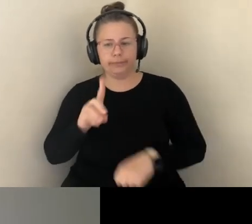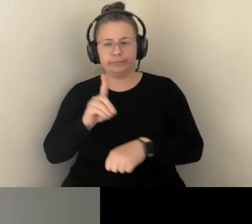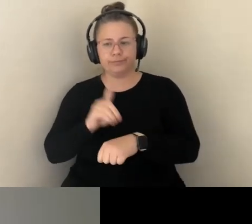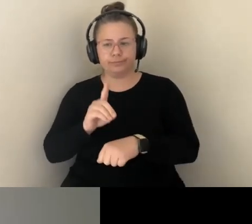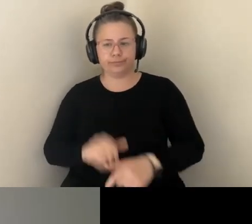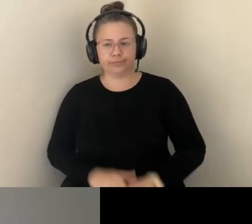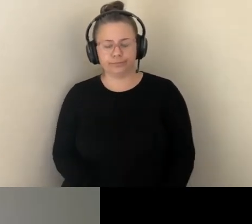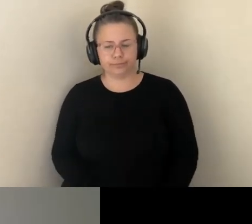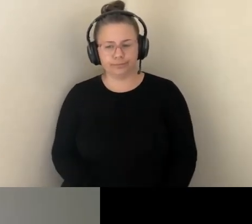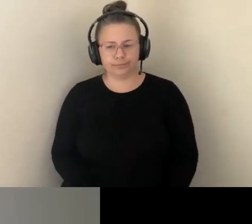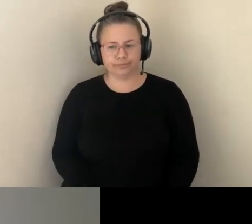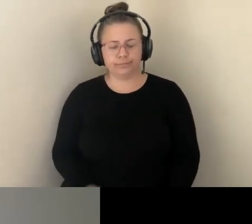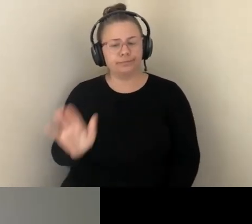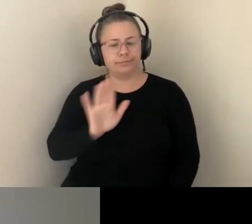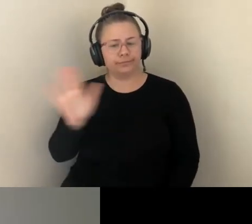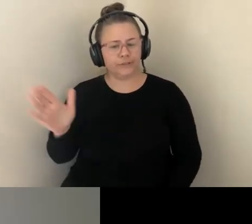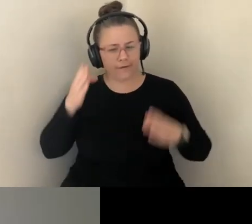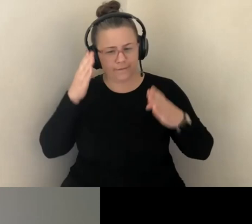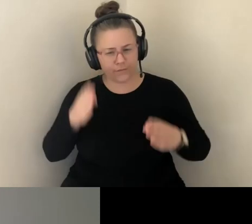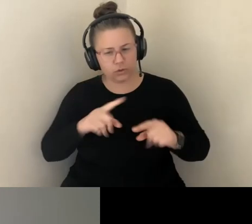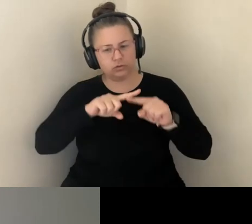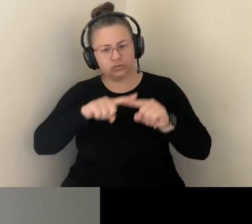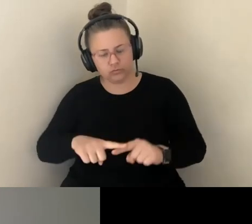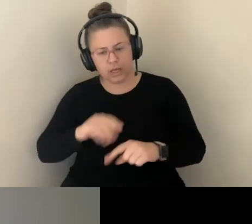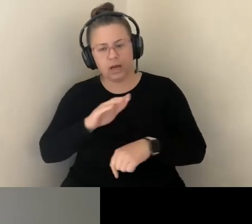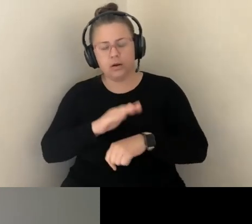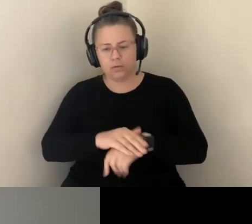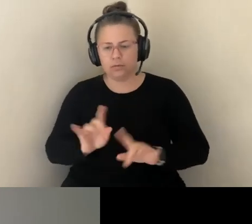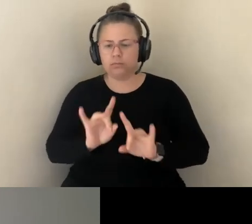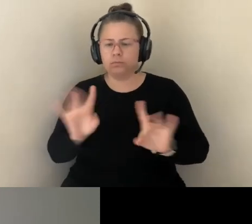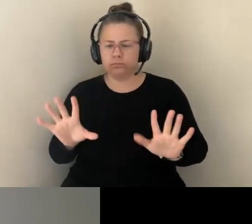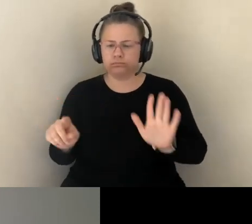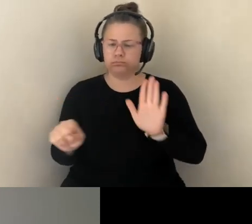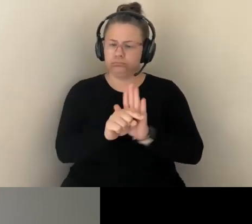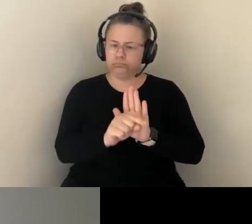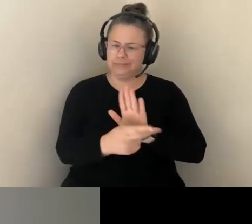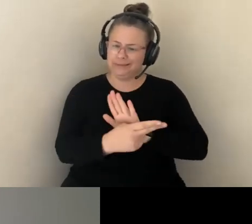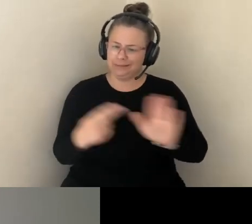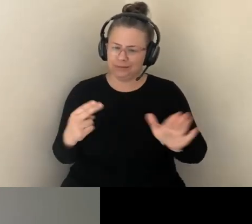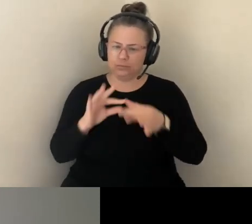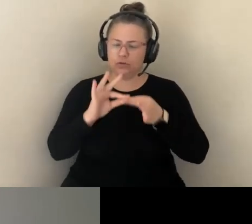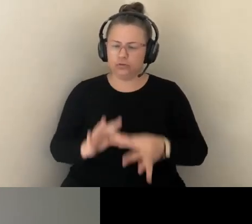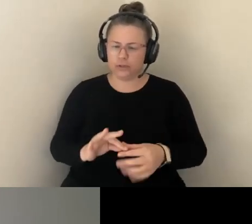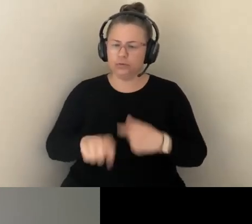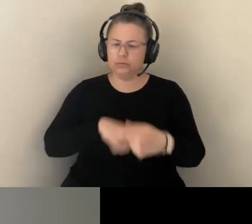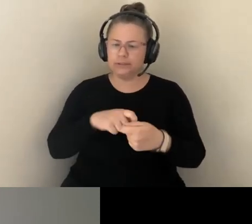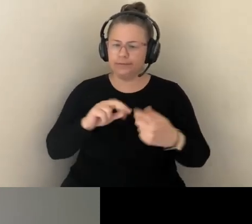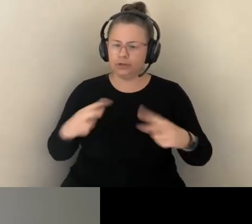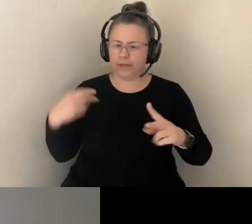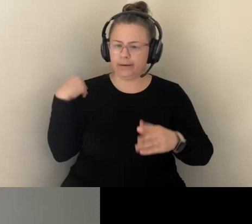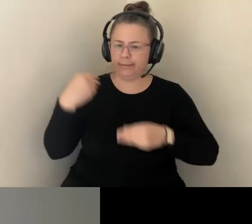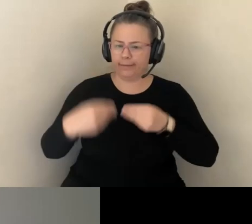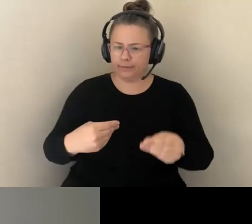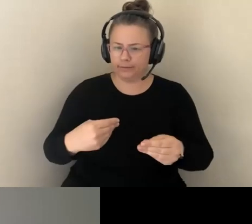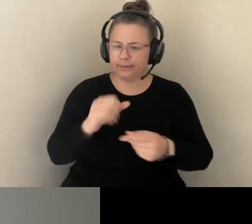STIGMA AND FEAR SURROUNDING INHERITED CONDITIONS TO ARGUE THAT IT WAS BETTER FOR THOSE WITH THOSE CONDITIONS TO NOT HAVE CHILDREN.